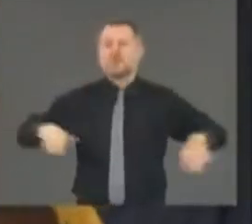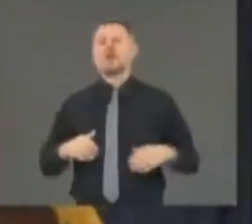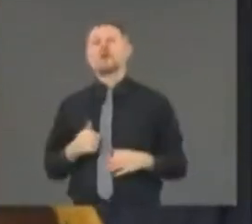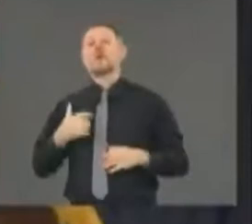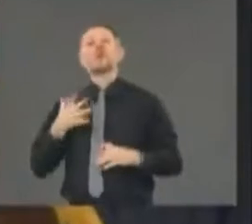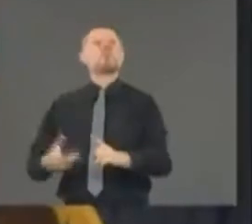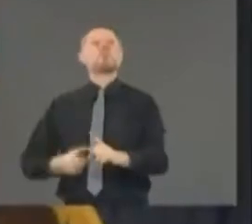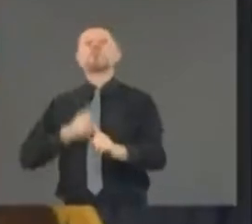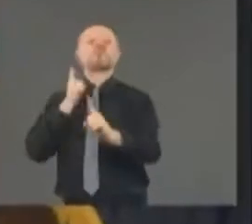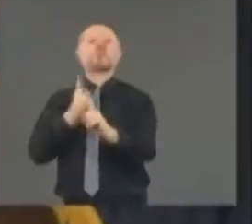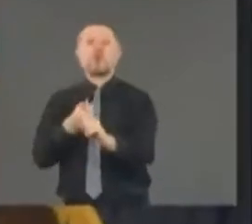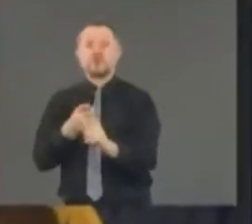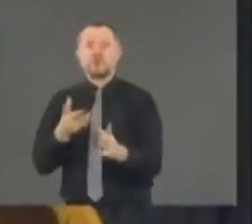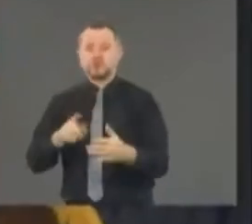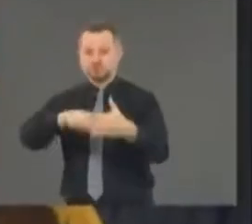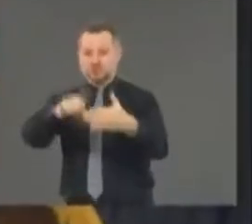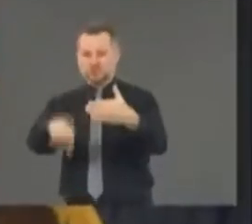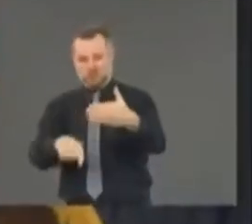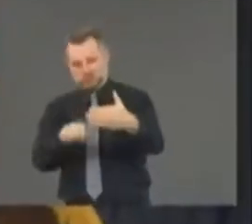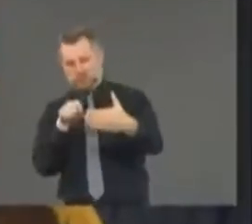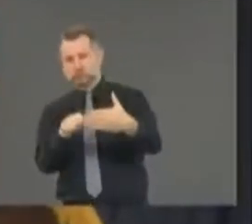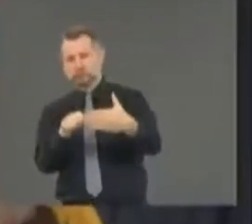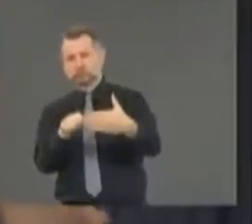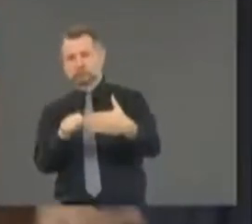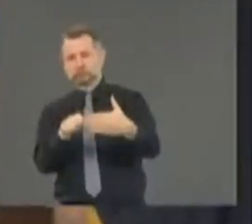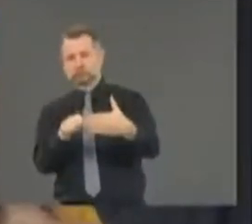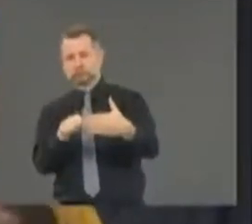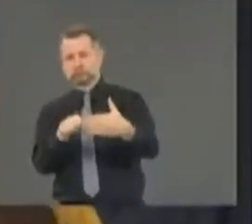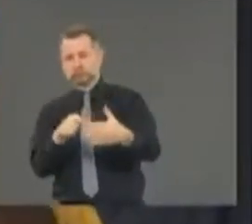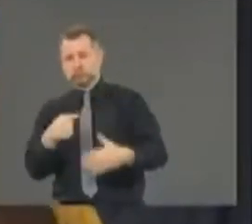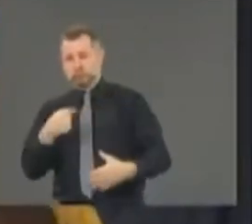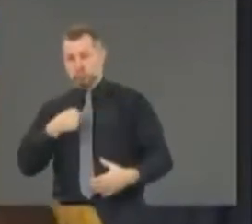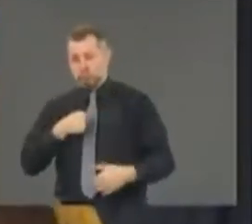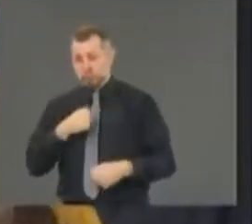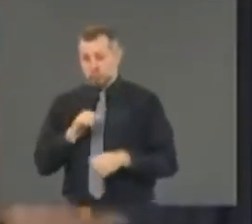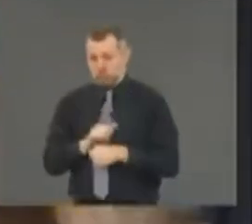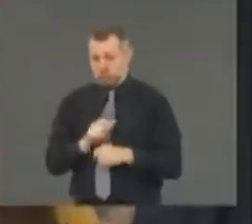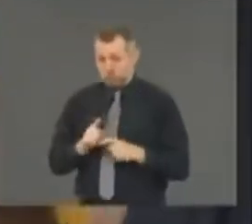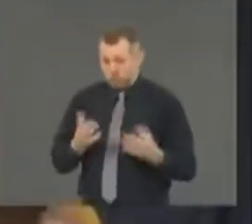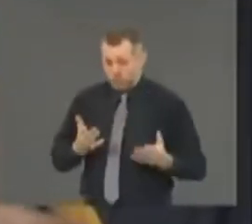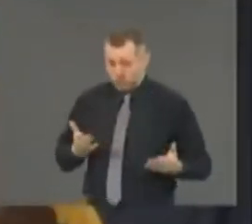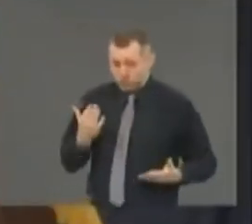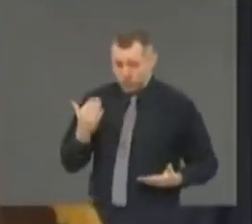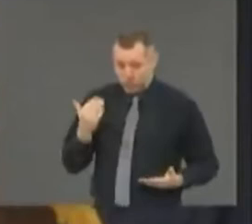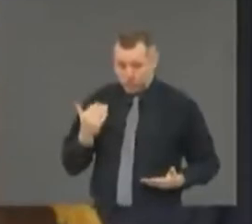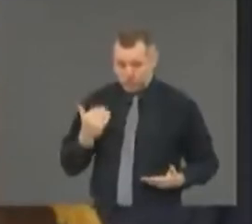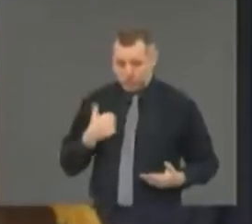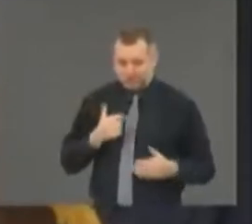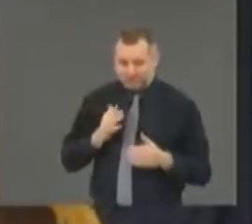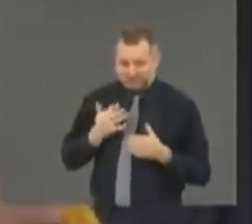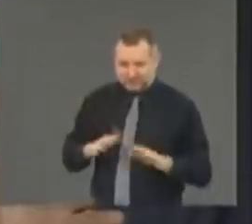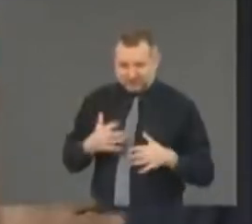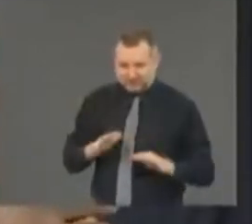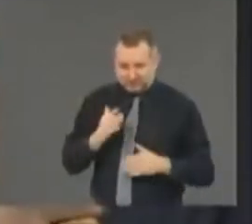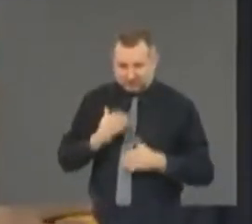right? Uh, I'm here to get things done and make life better for people.